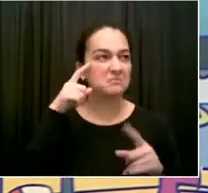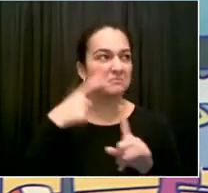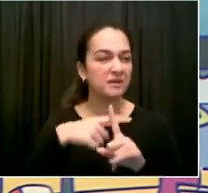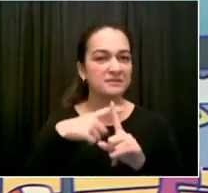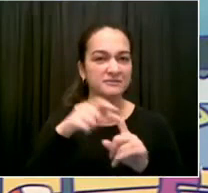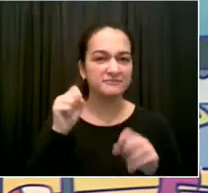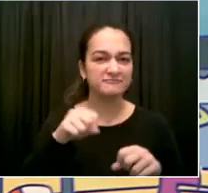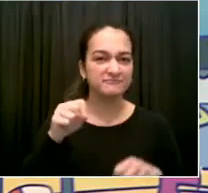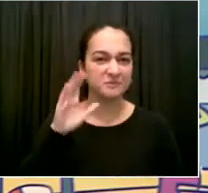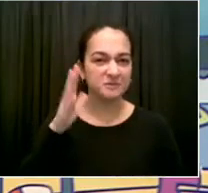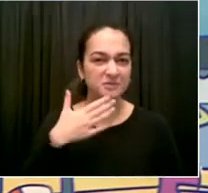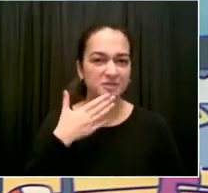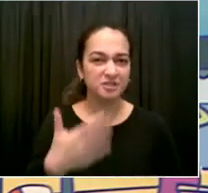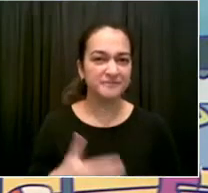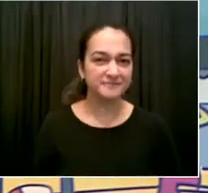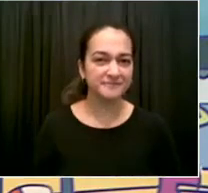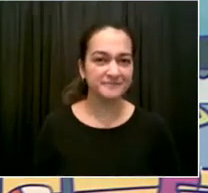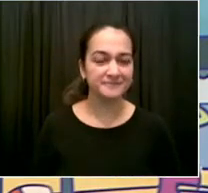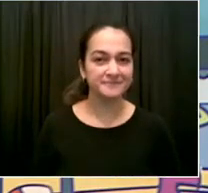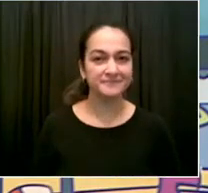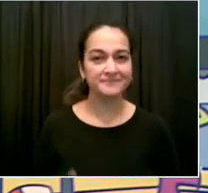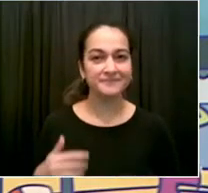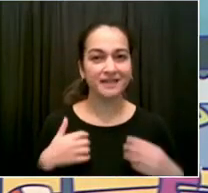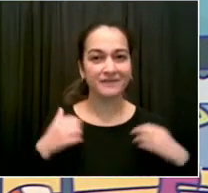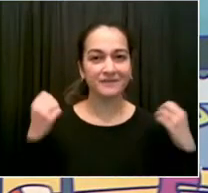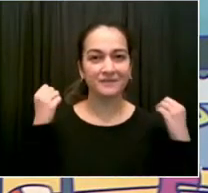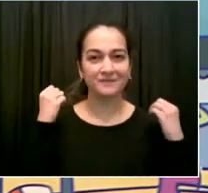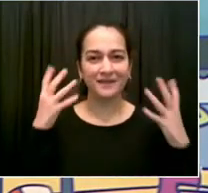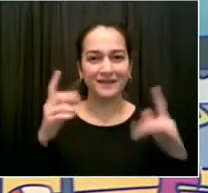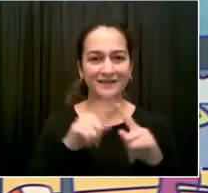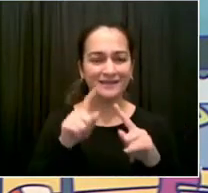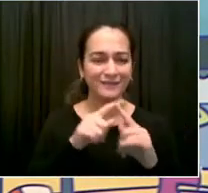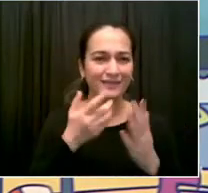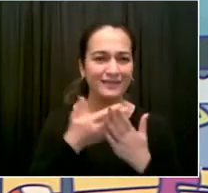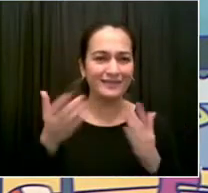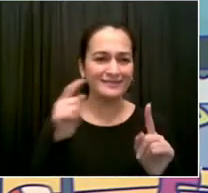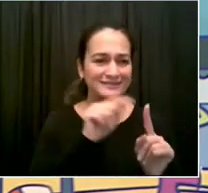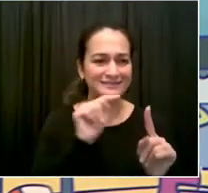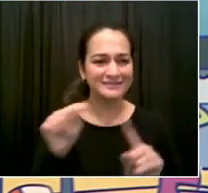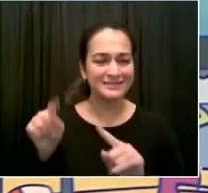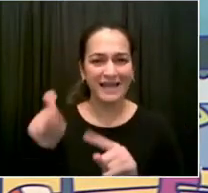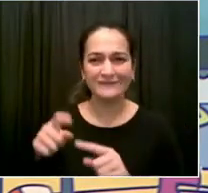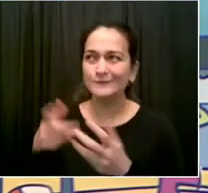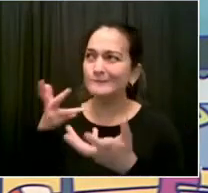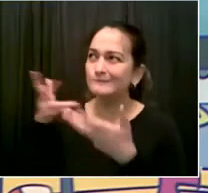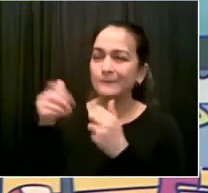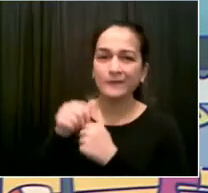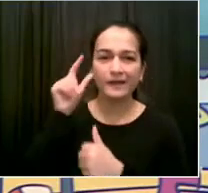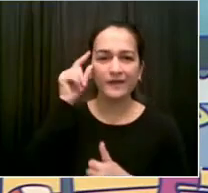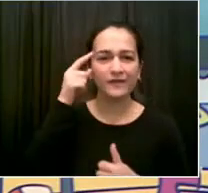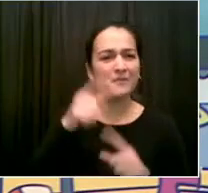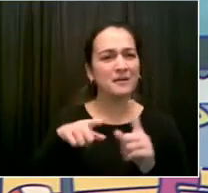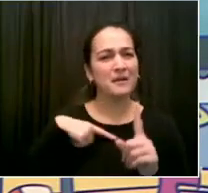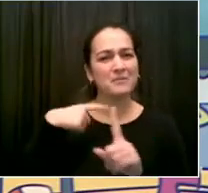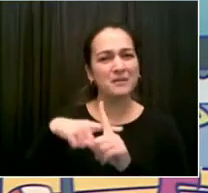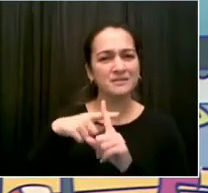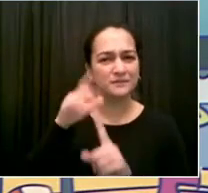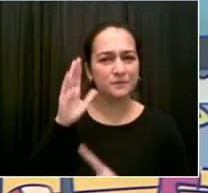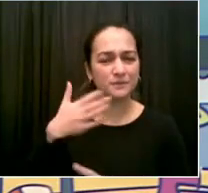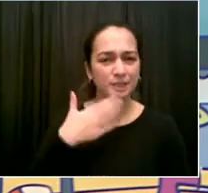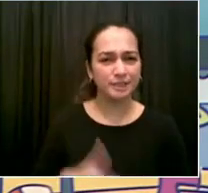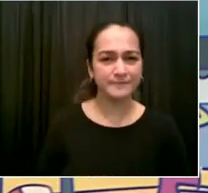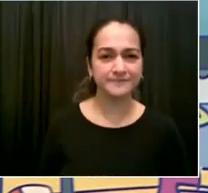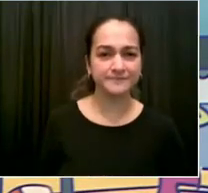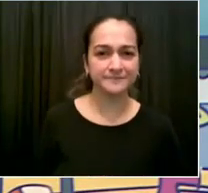where we'll be able to work together in a new way. So, good question. We'll be saying a lot more as